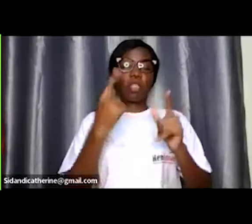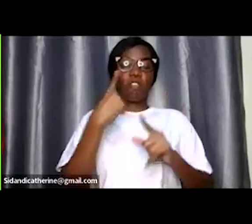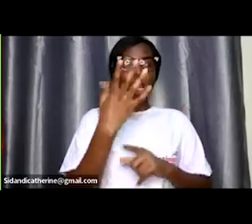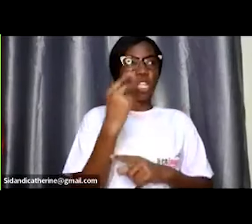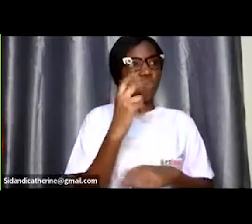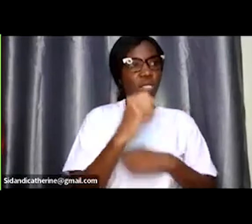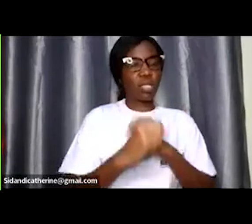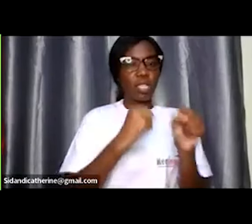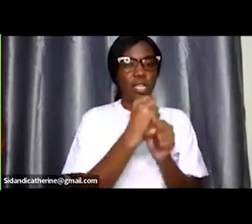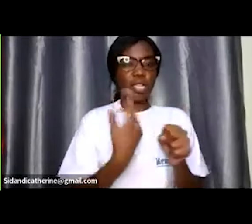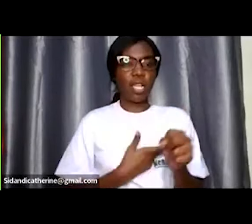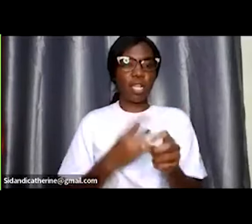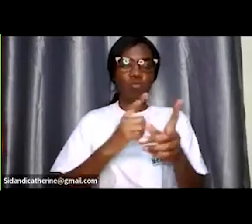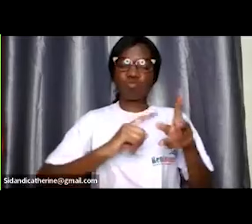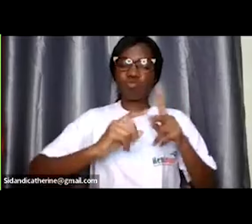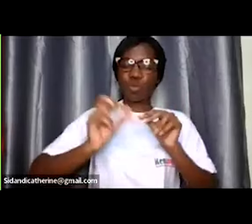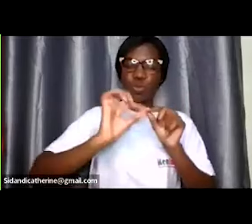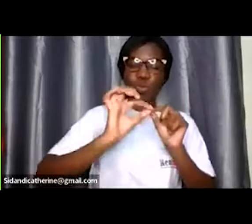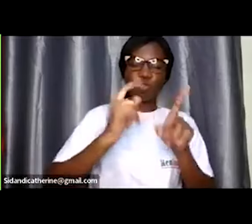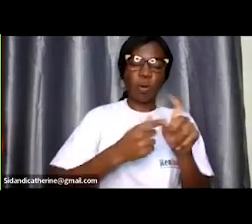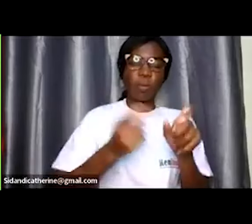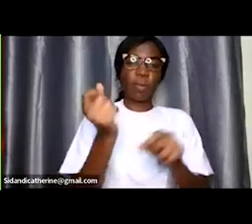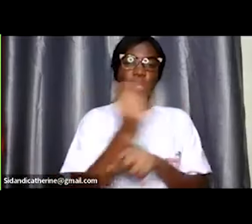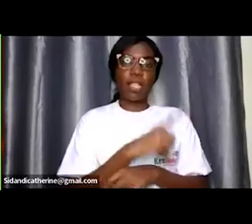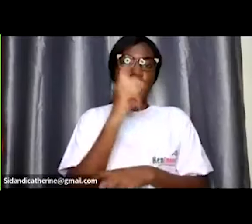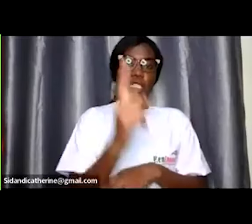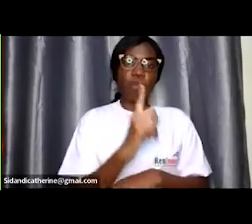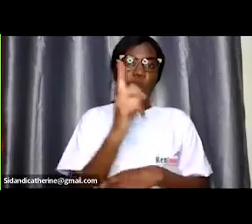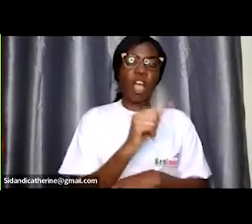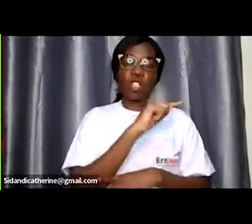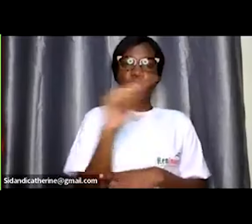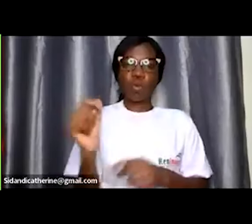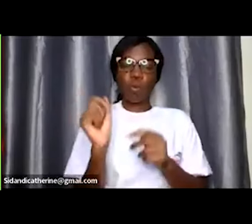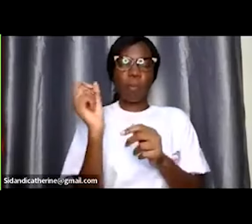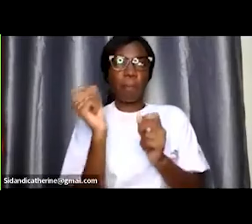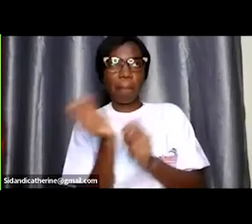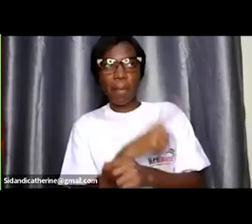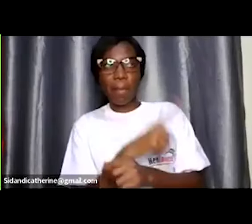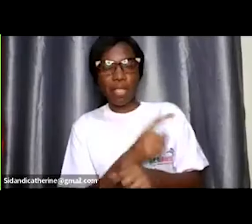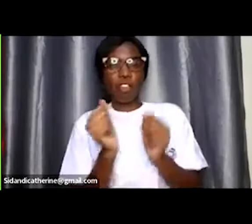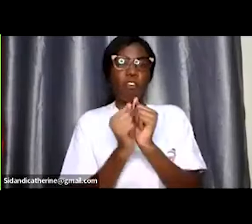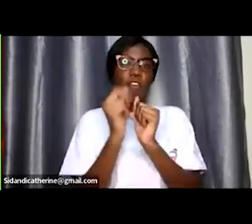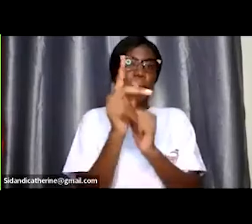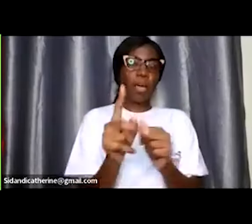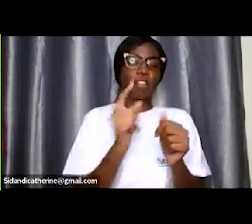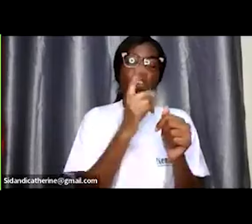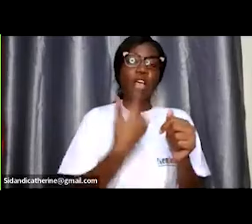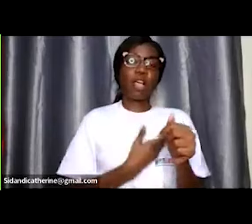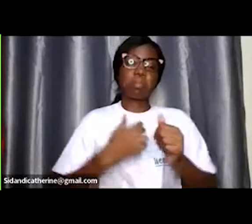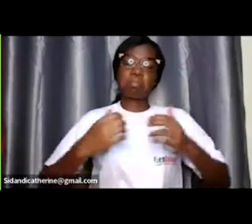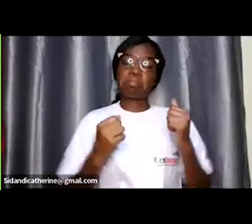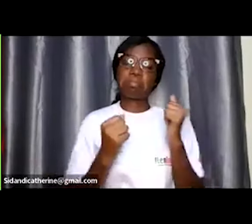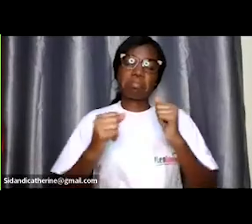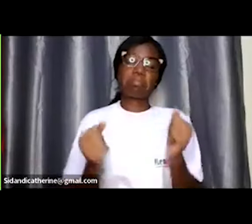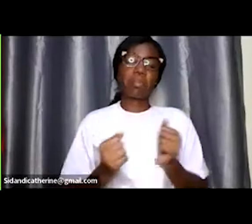run the sessions from january to november and uh this time we have done the same so we are very very grateful and it's